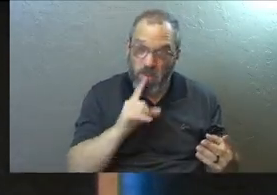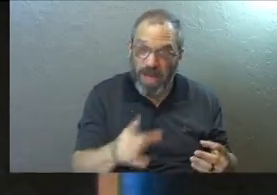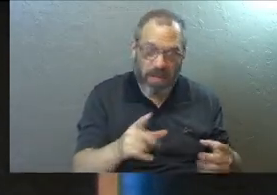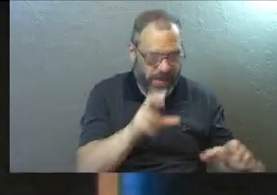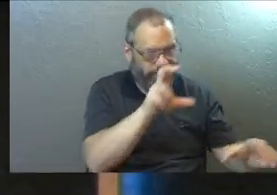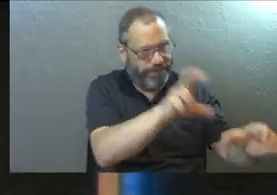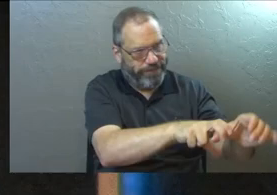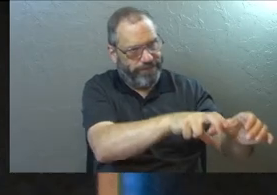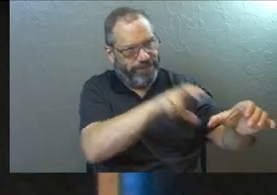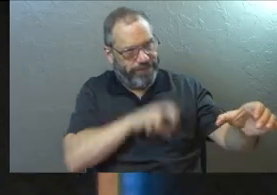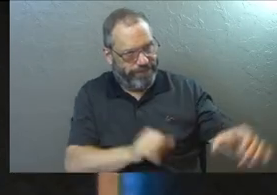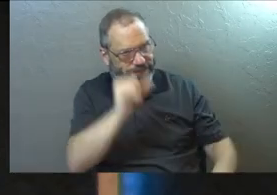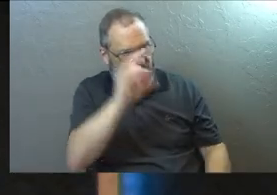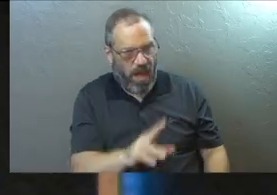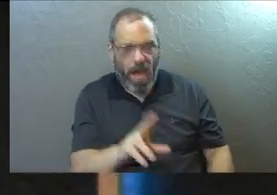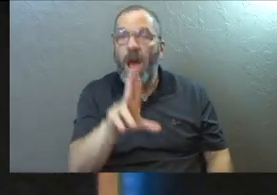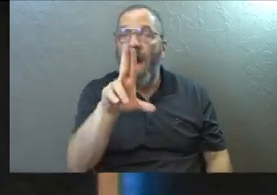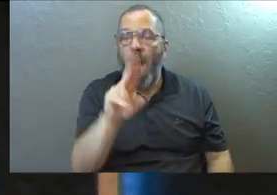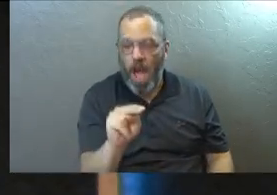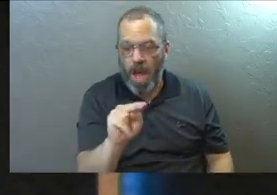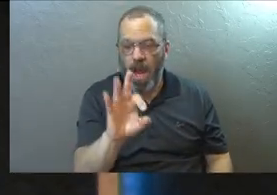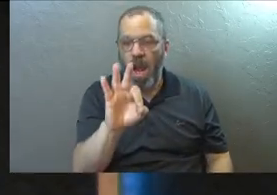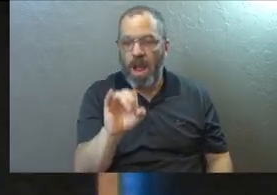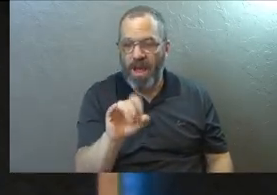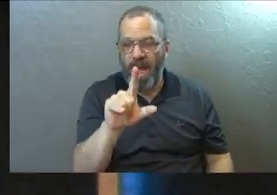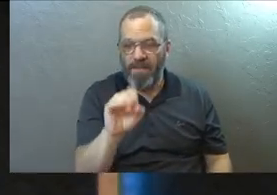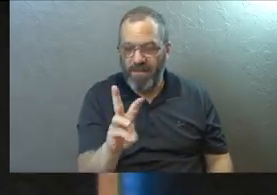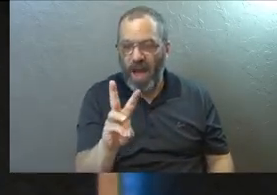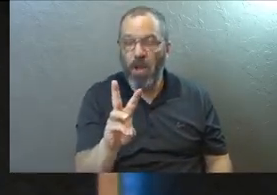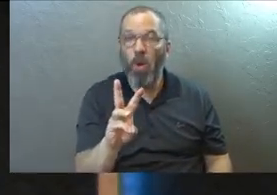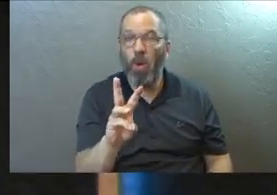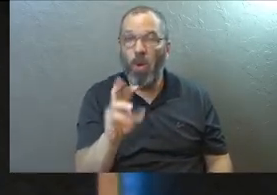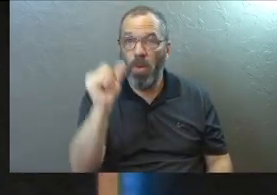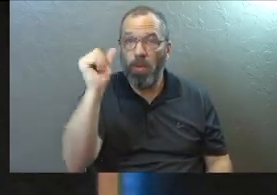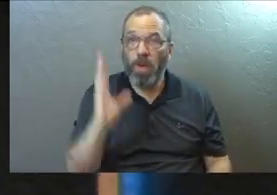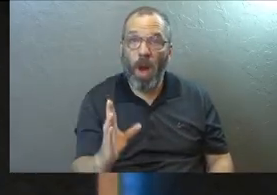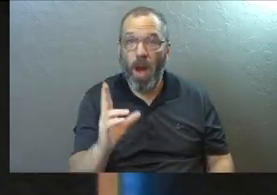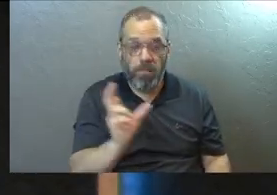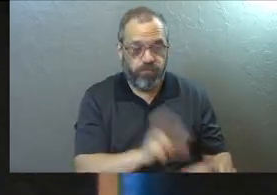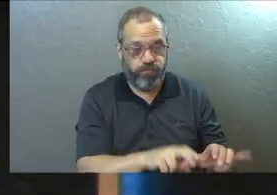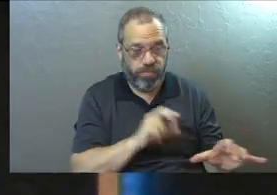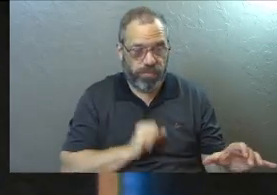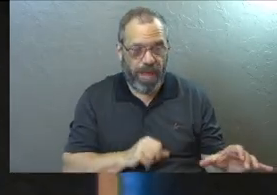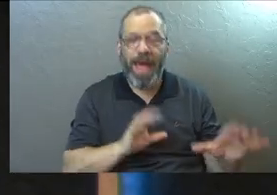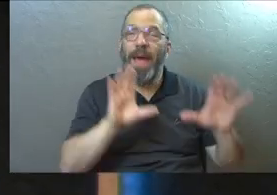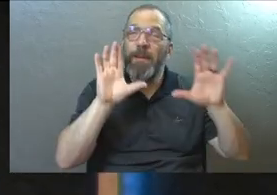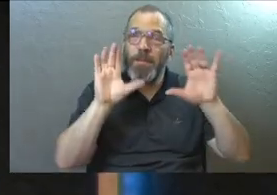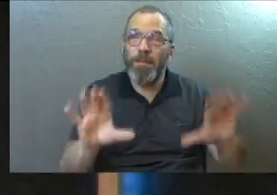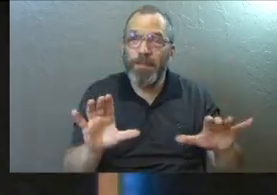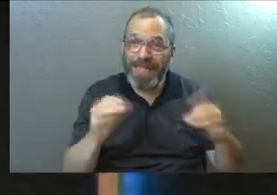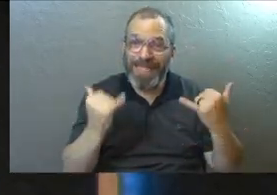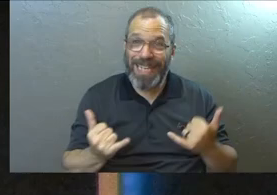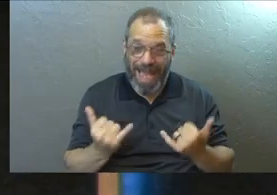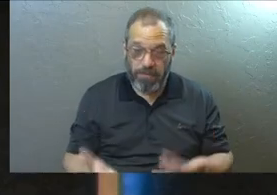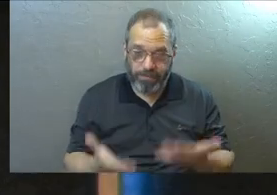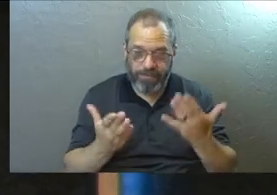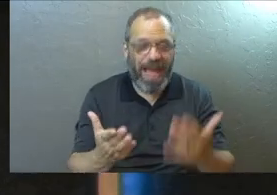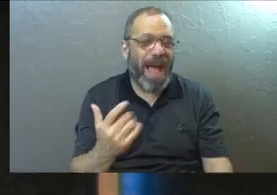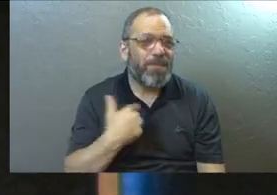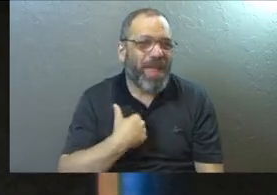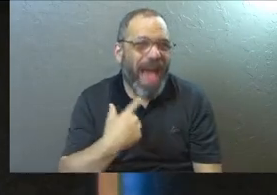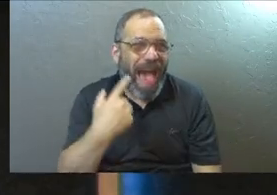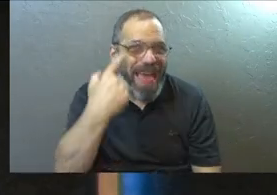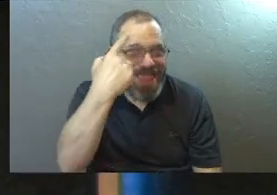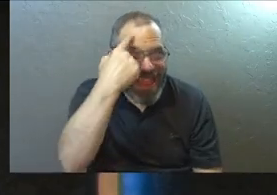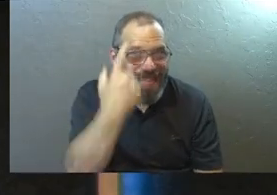walking away from God, unfollowing God and hopefully coming back, I bring it up today because I think